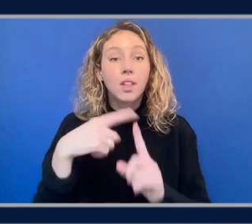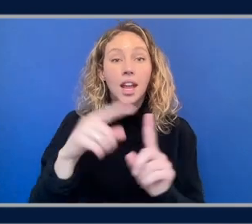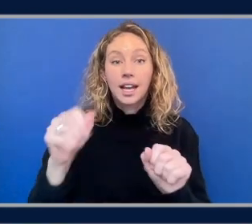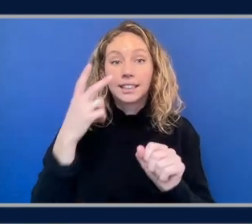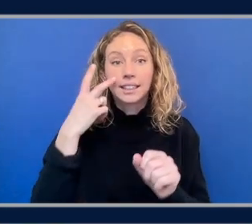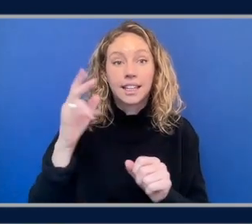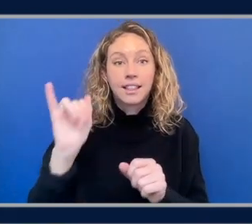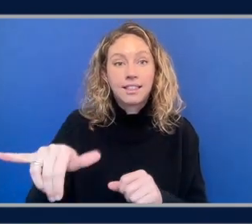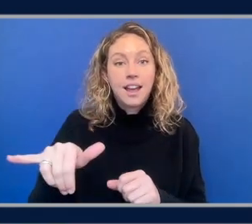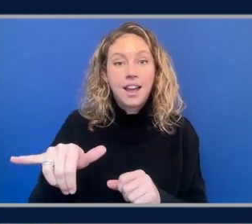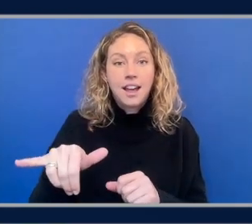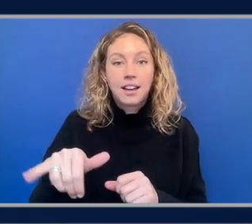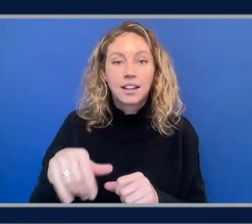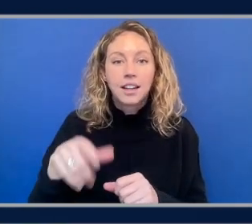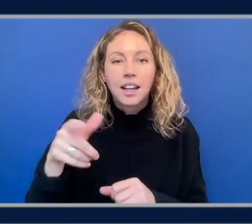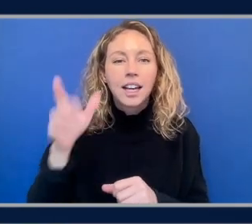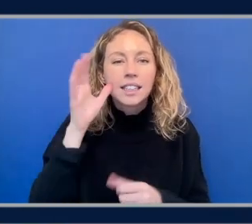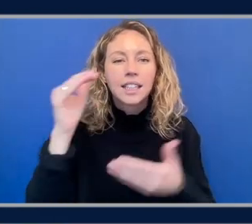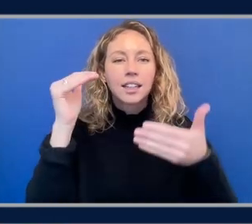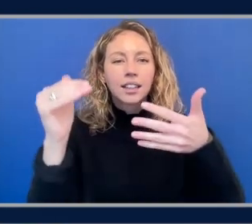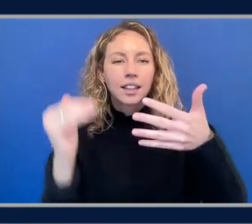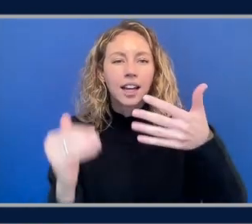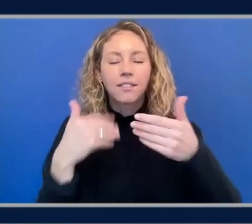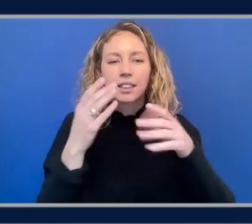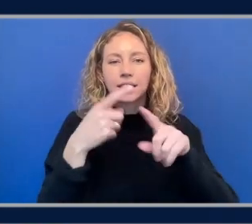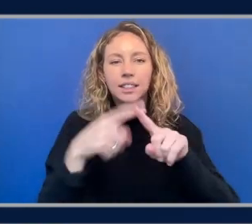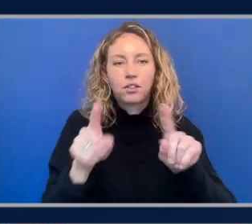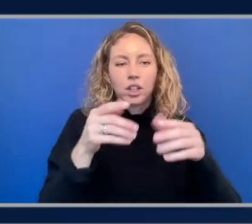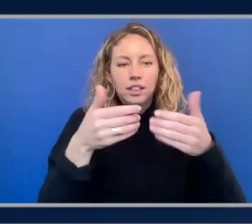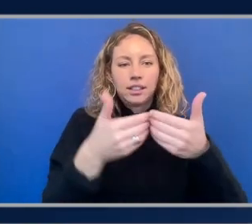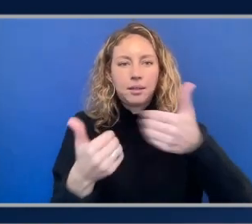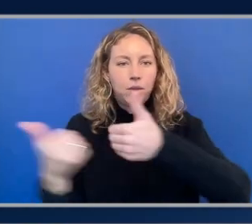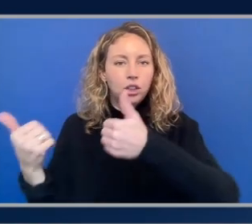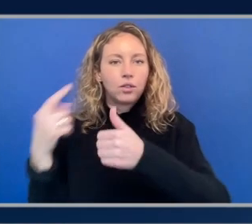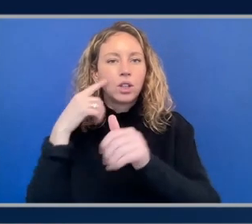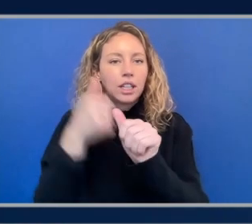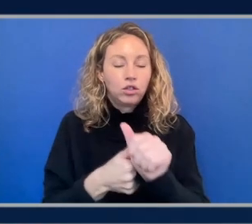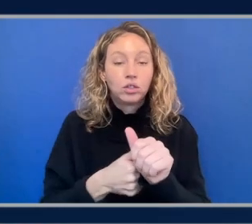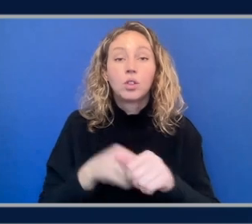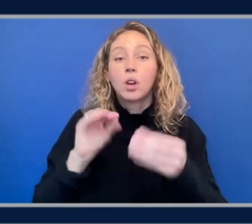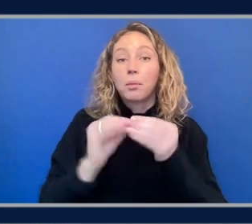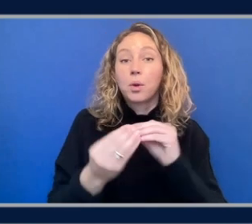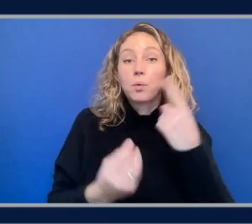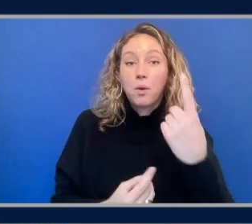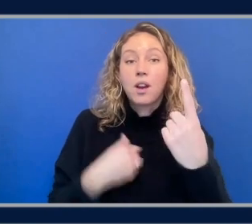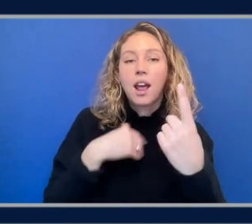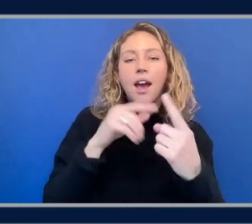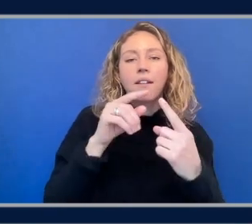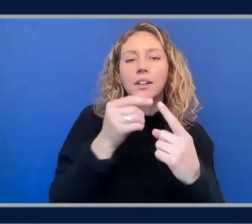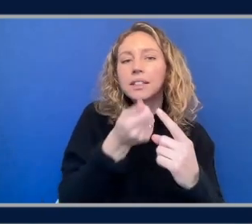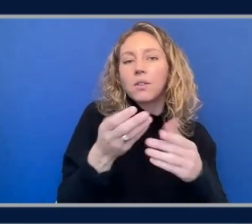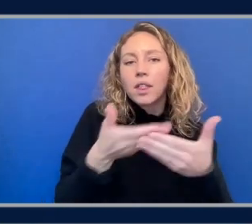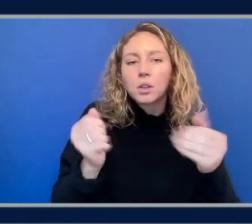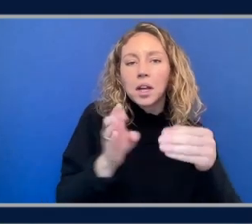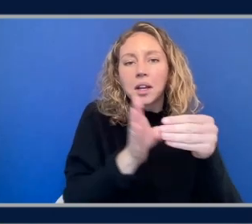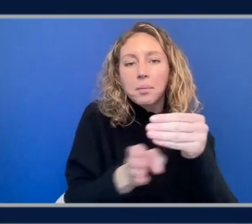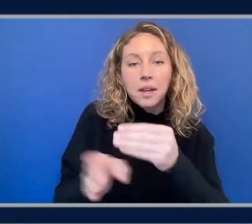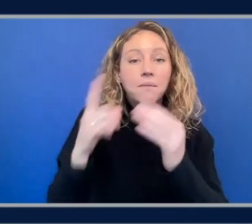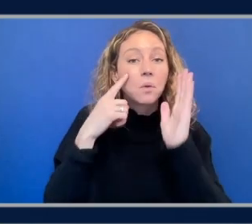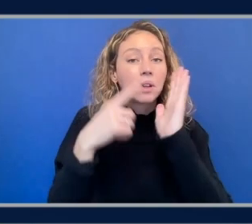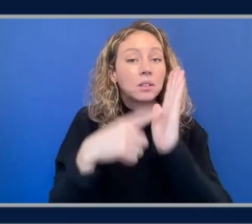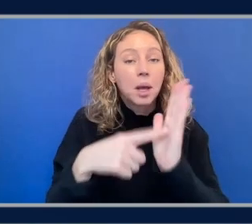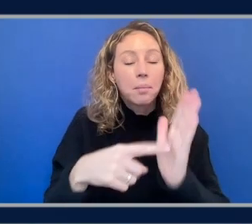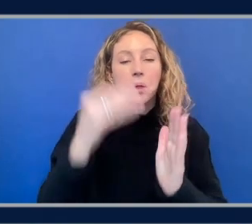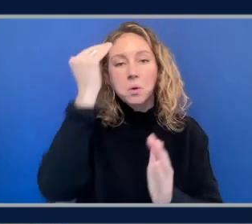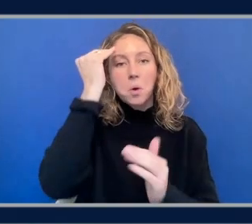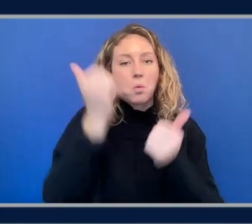content is segmented by the four steps. So step number one, there's a variety of things that we can complete here, such as get to know the exam.